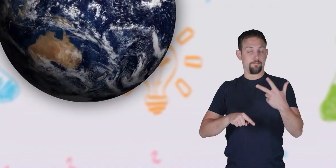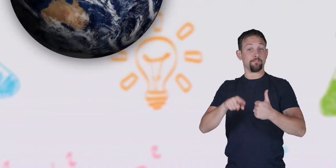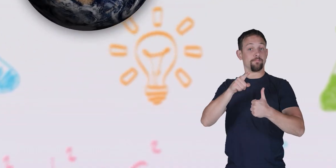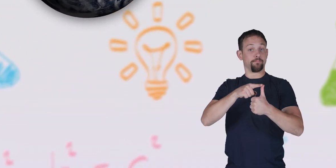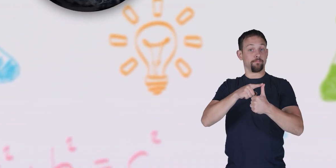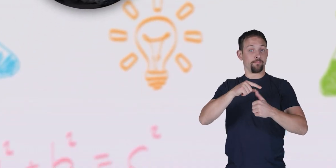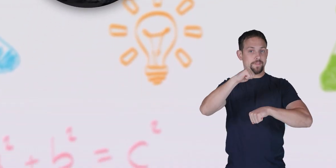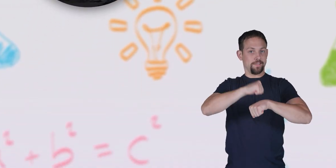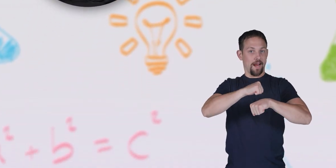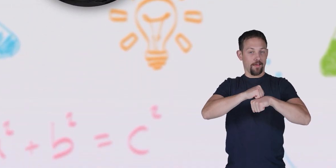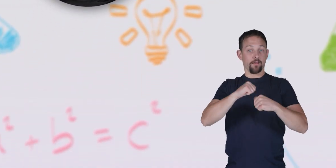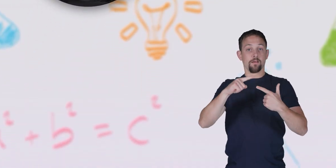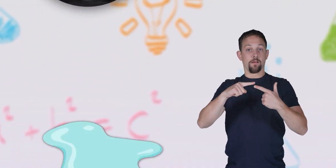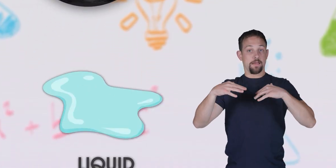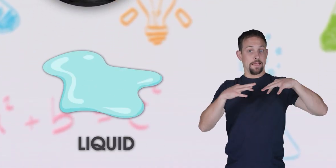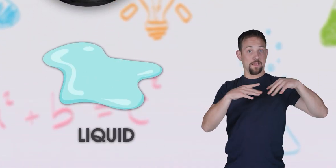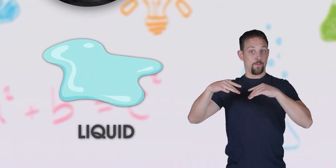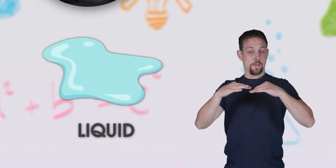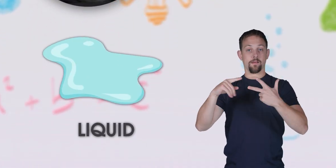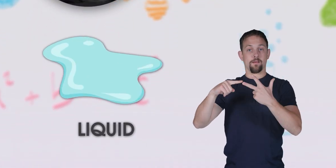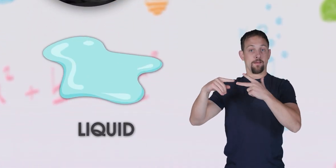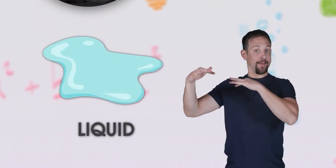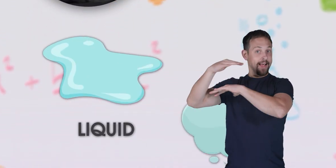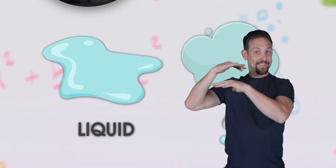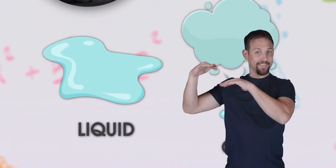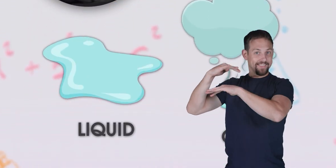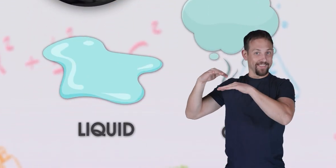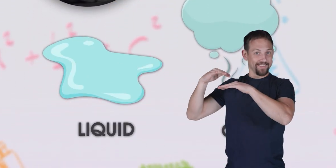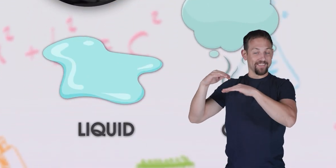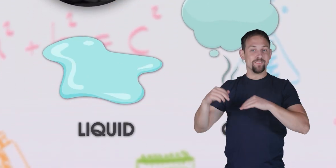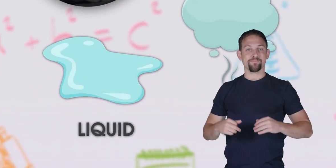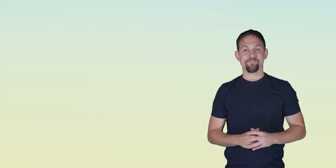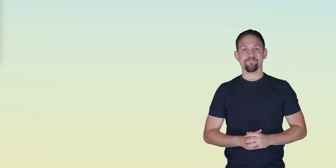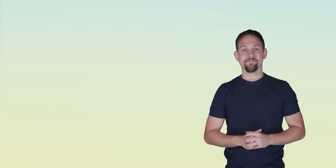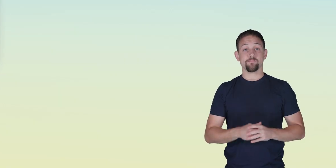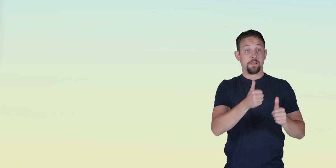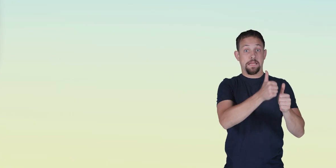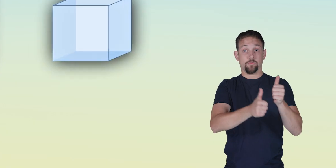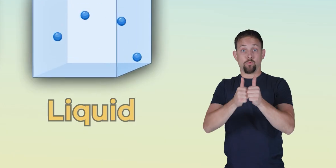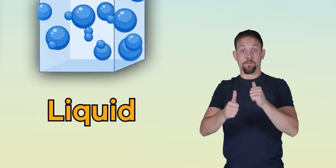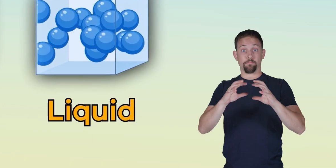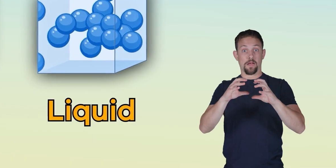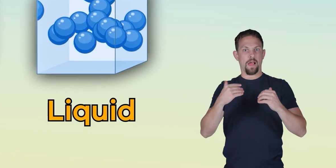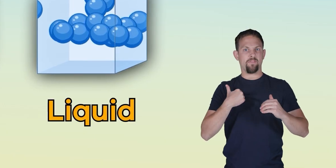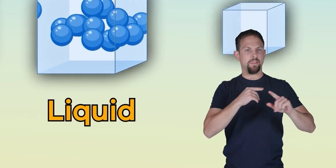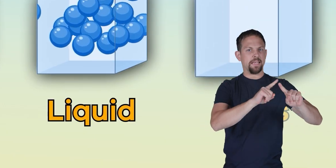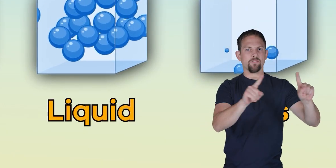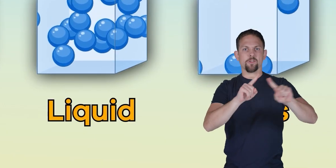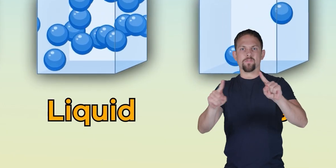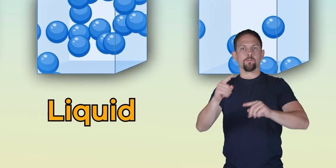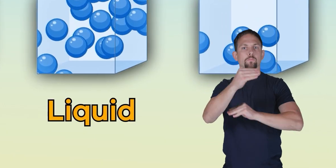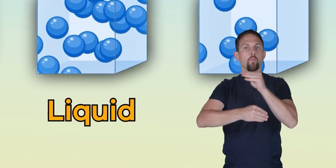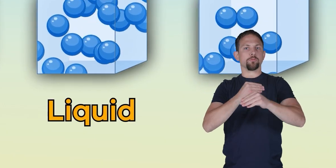follows solid liquid and gas each state has a different molecular